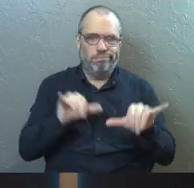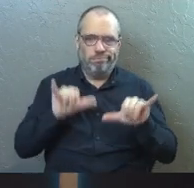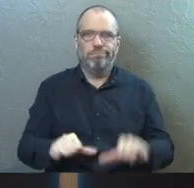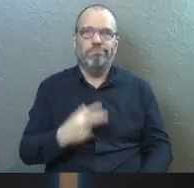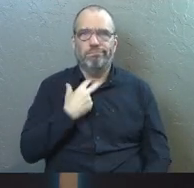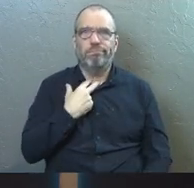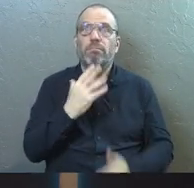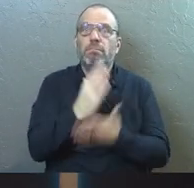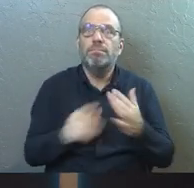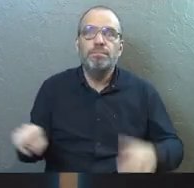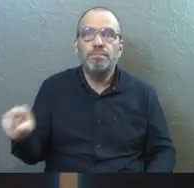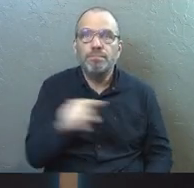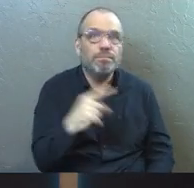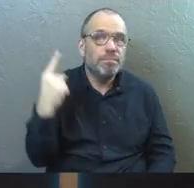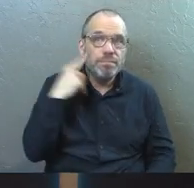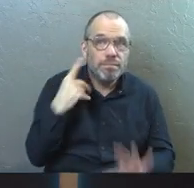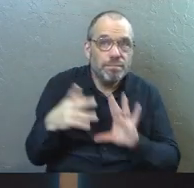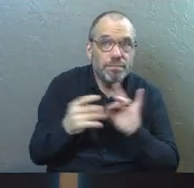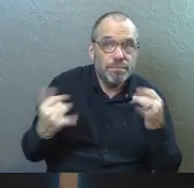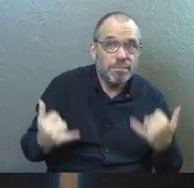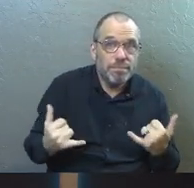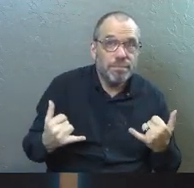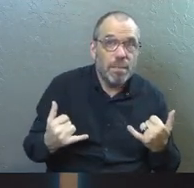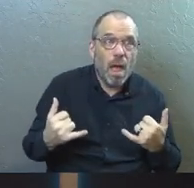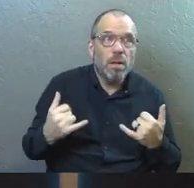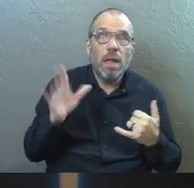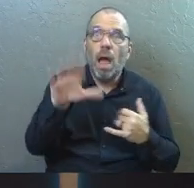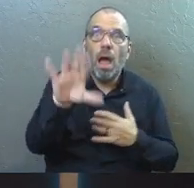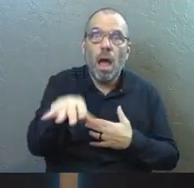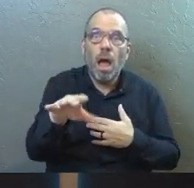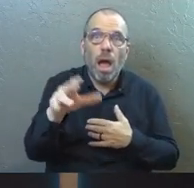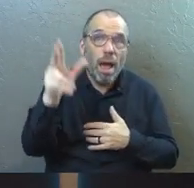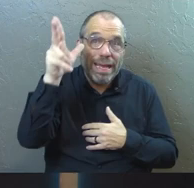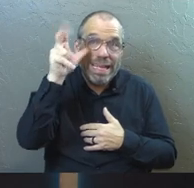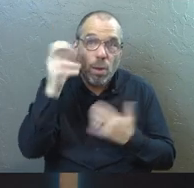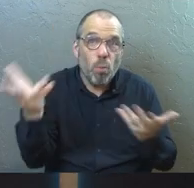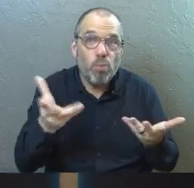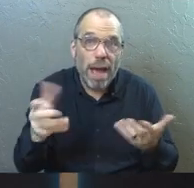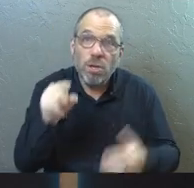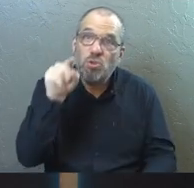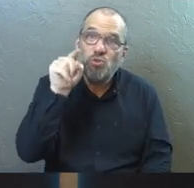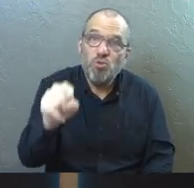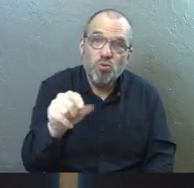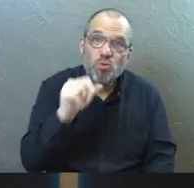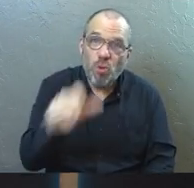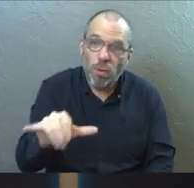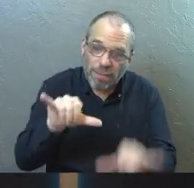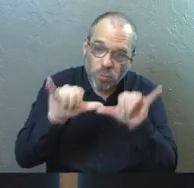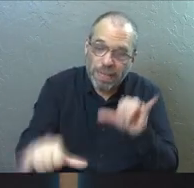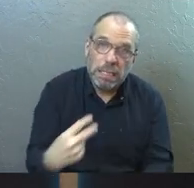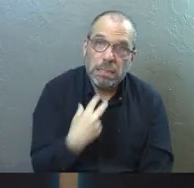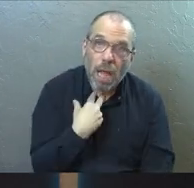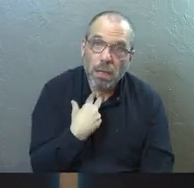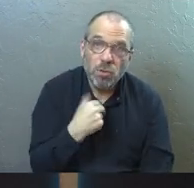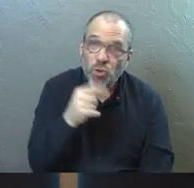stay stuck. Some of you guys are going to hear this message today. And the biggest thing that you need to hear today is that you don't have to stay stuck.